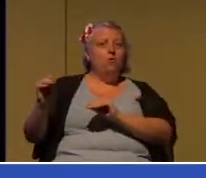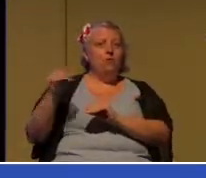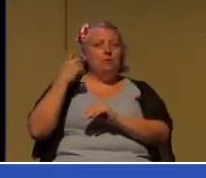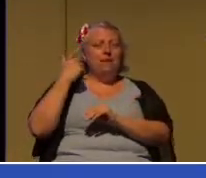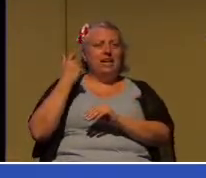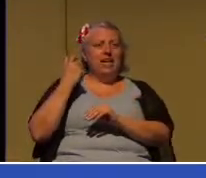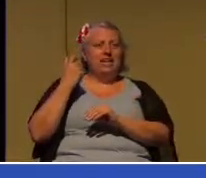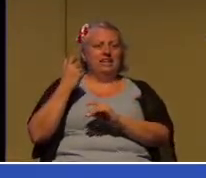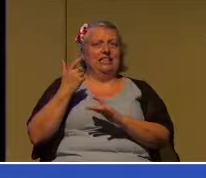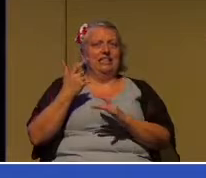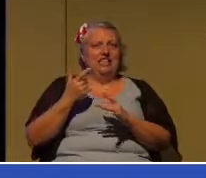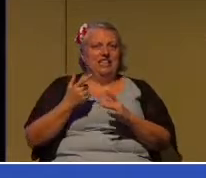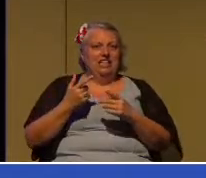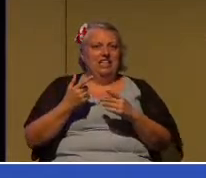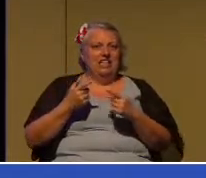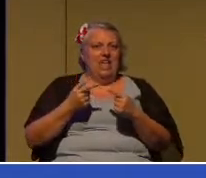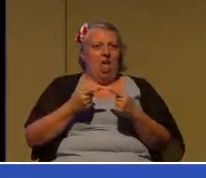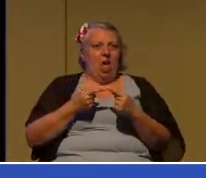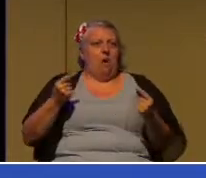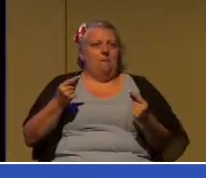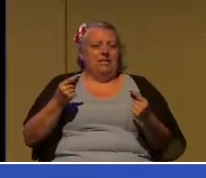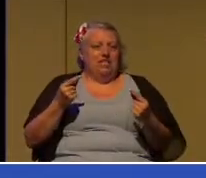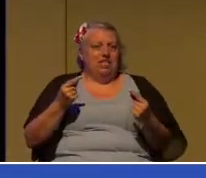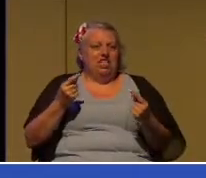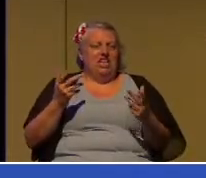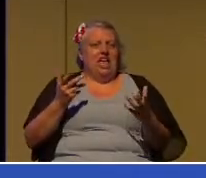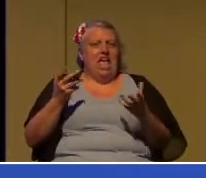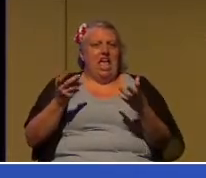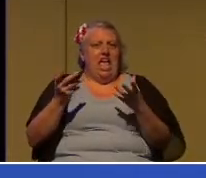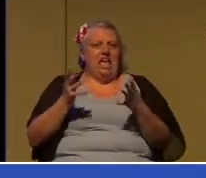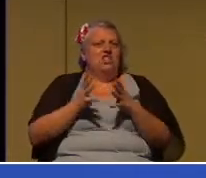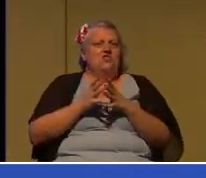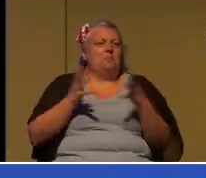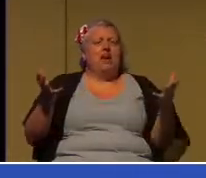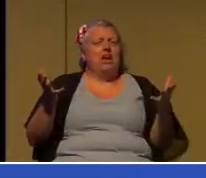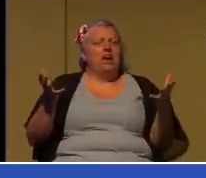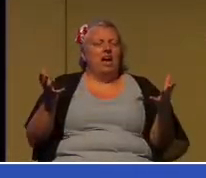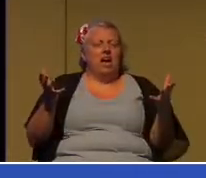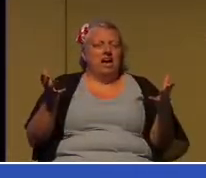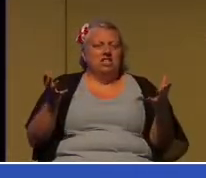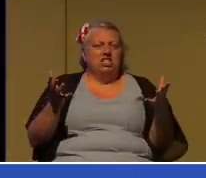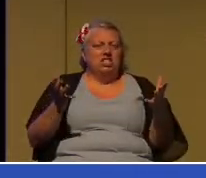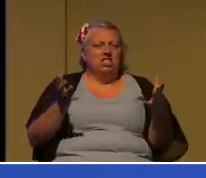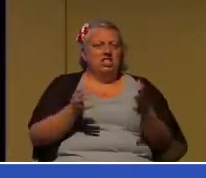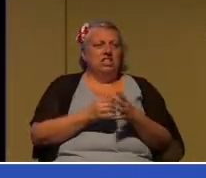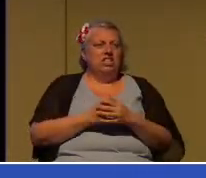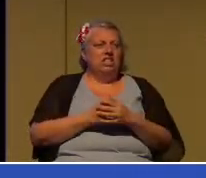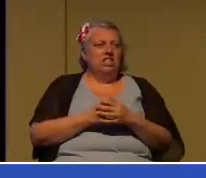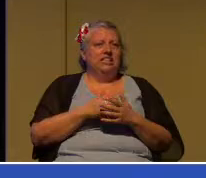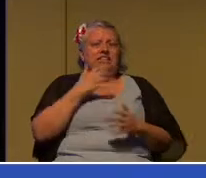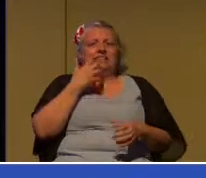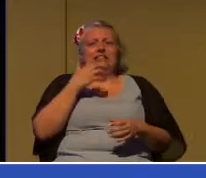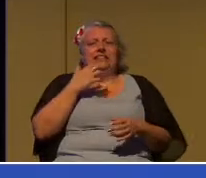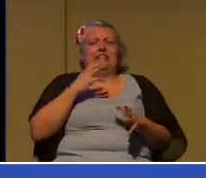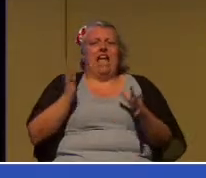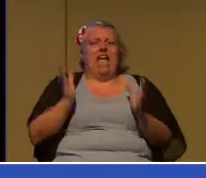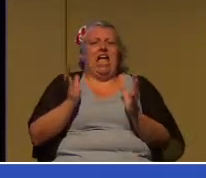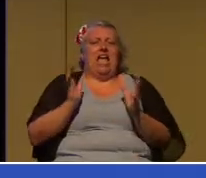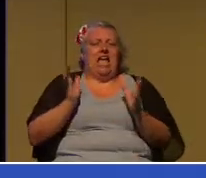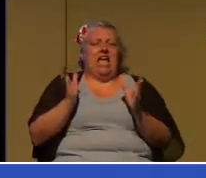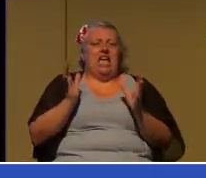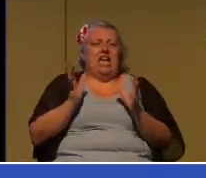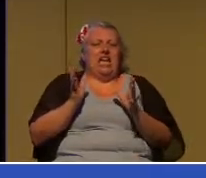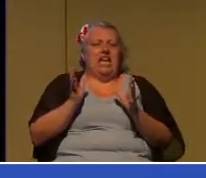the opposition has become too great and the fire and the heat in the kitchen is too strong,